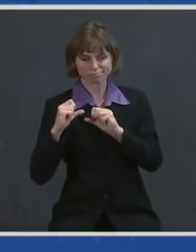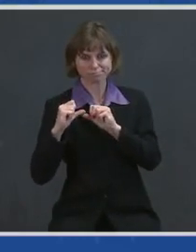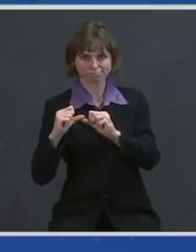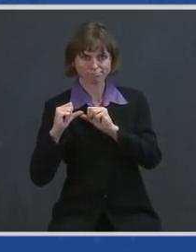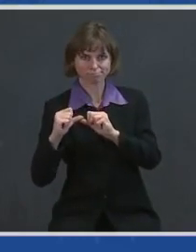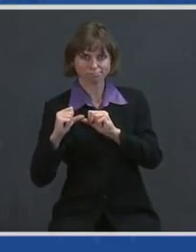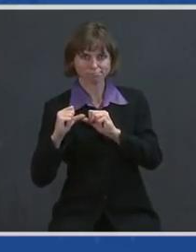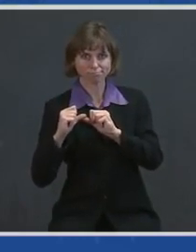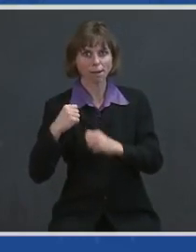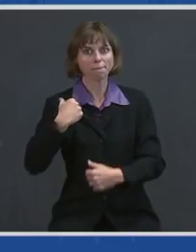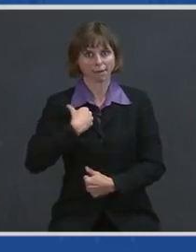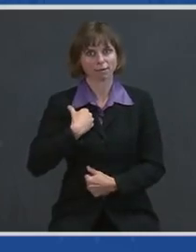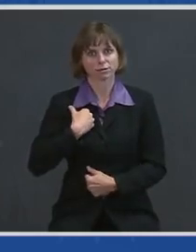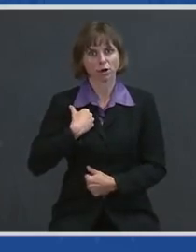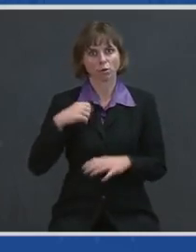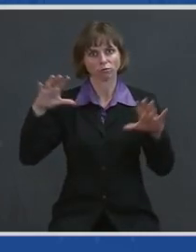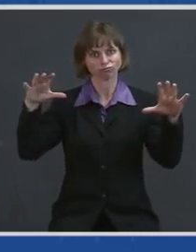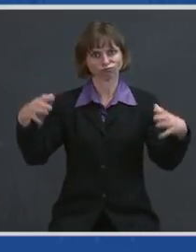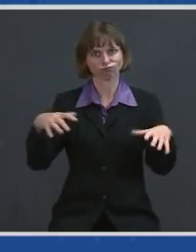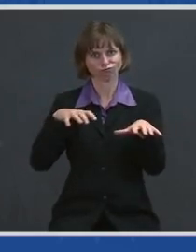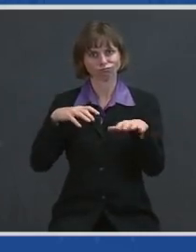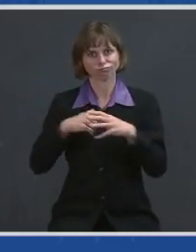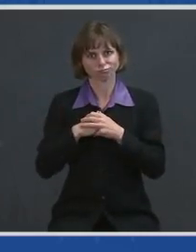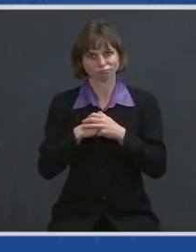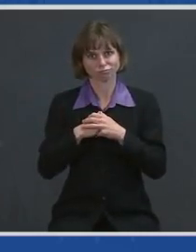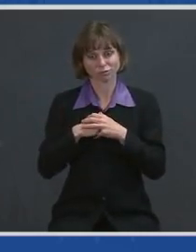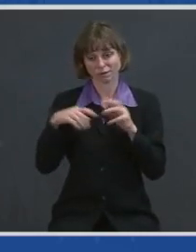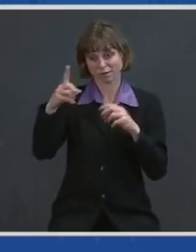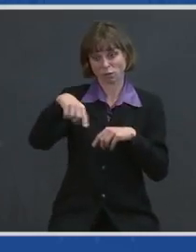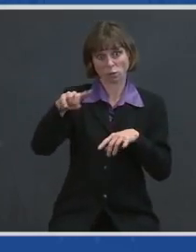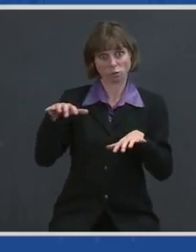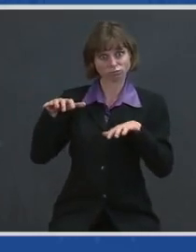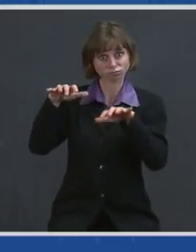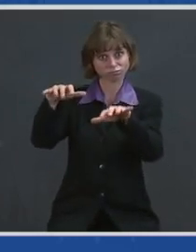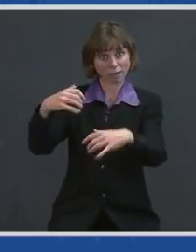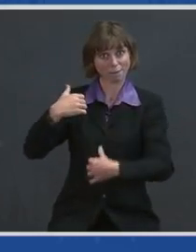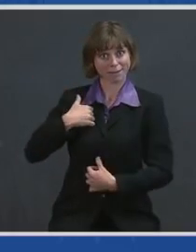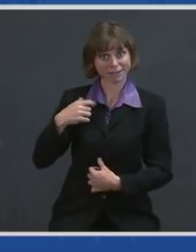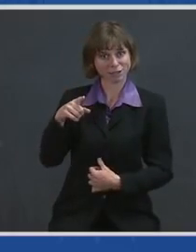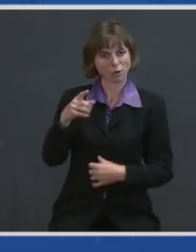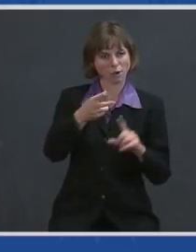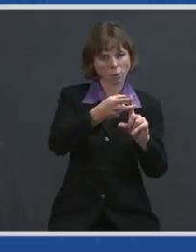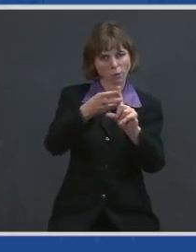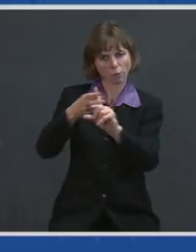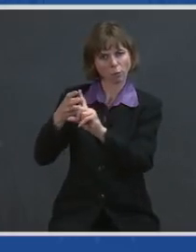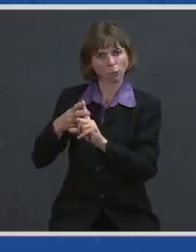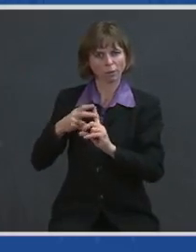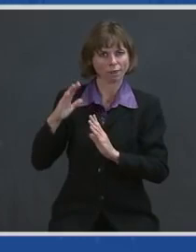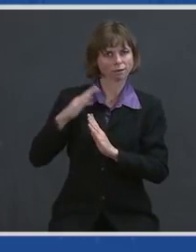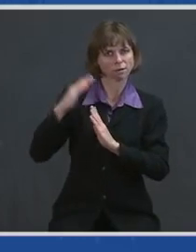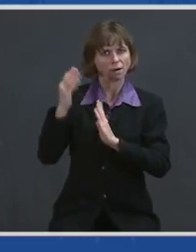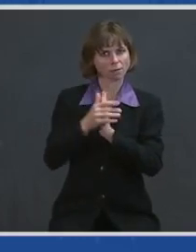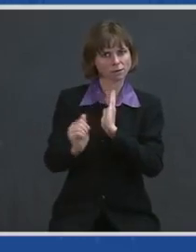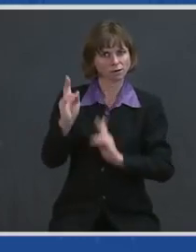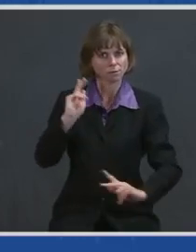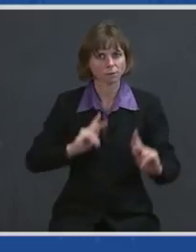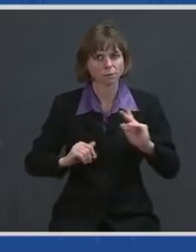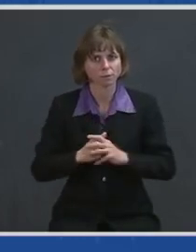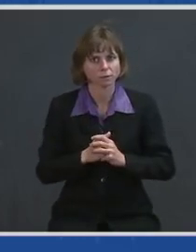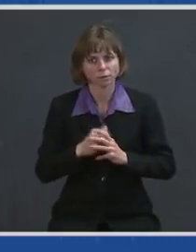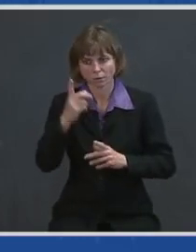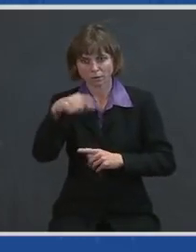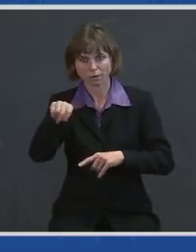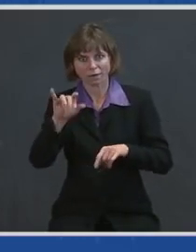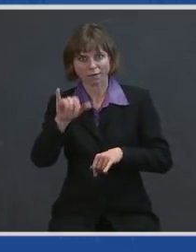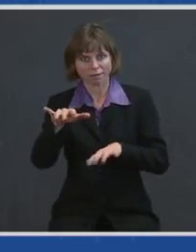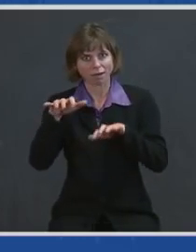military force, a force that recruits the most talented, a force that retains